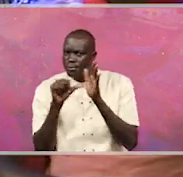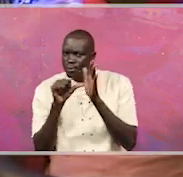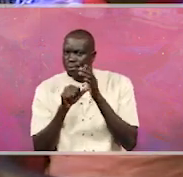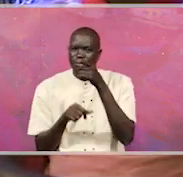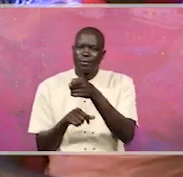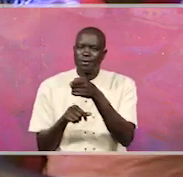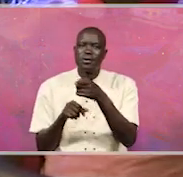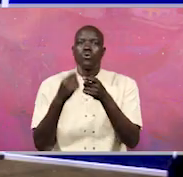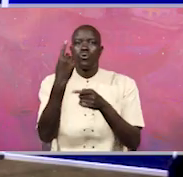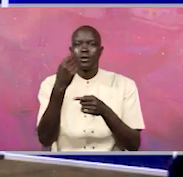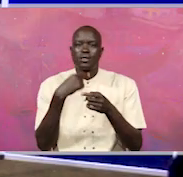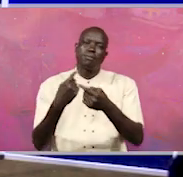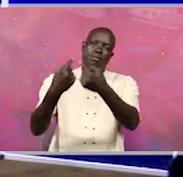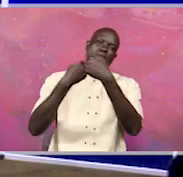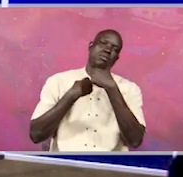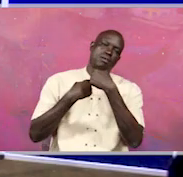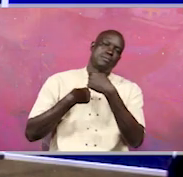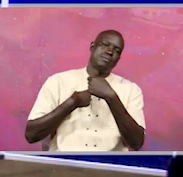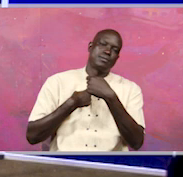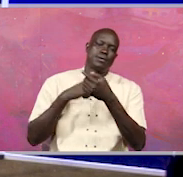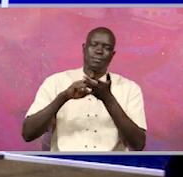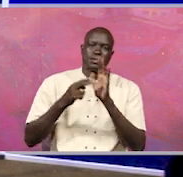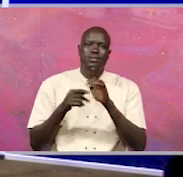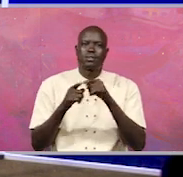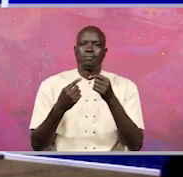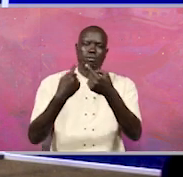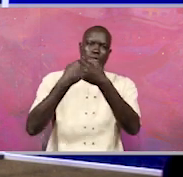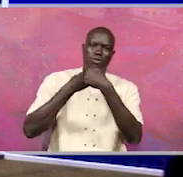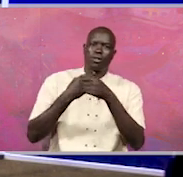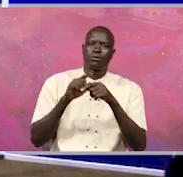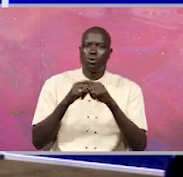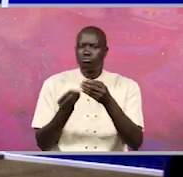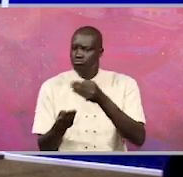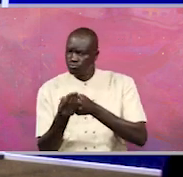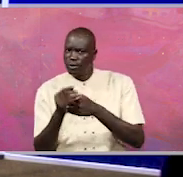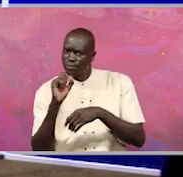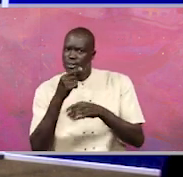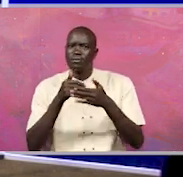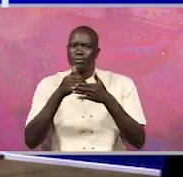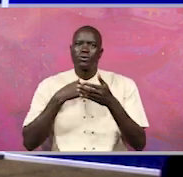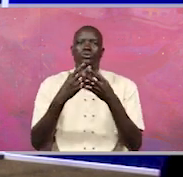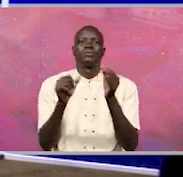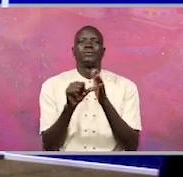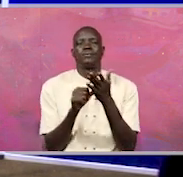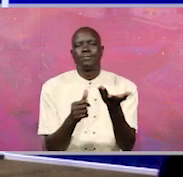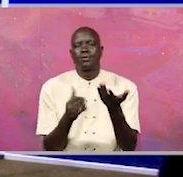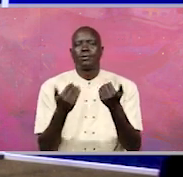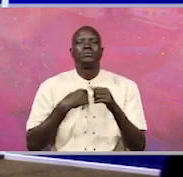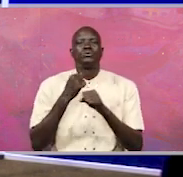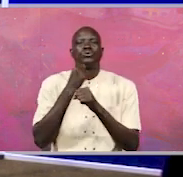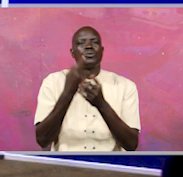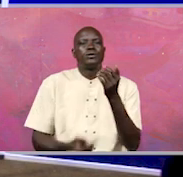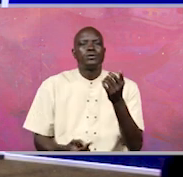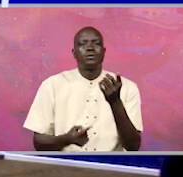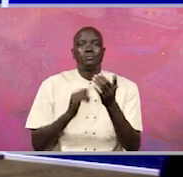one, I am going to be a victim because a demand will be put on me to do something before I'm attended to. And so what do you do?